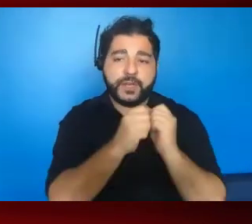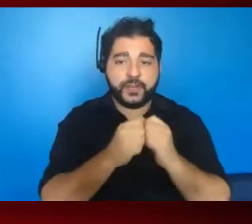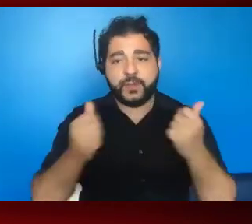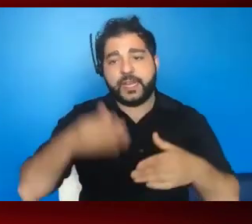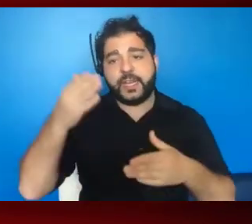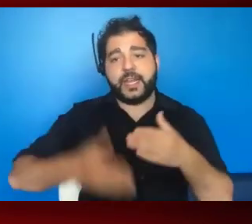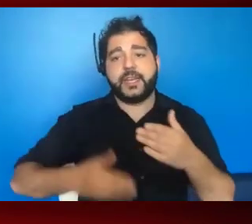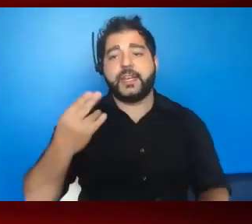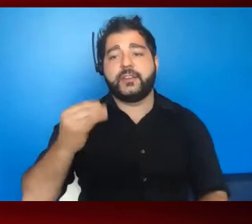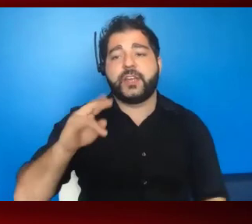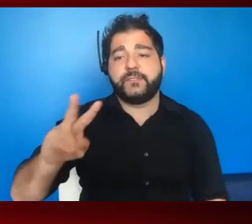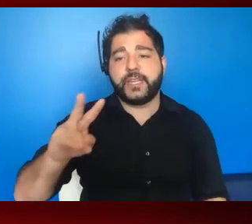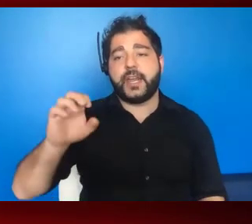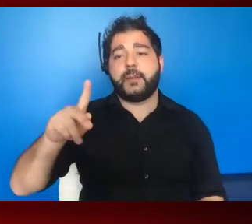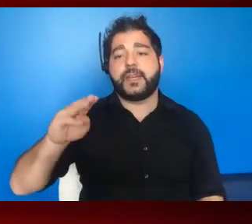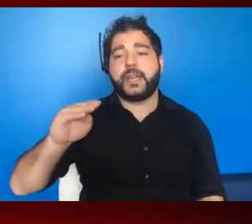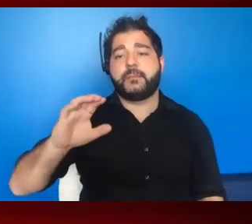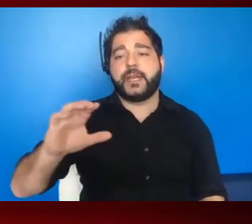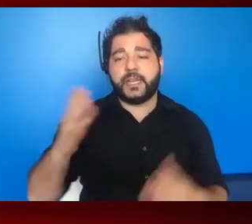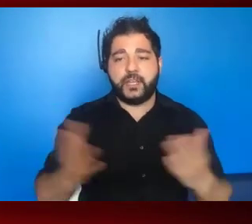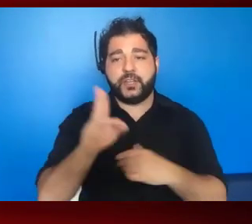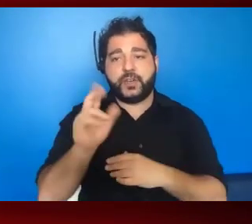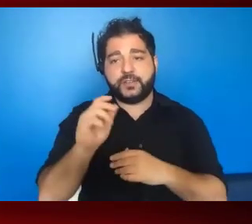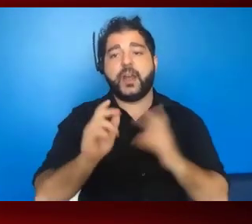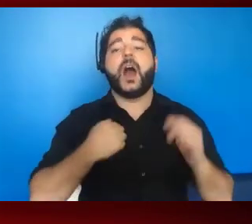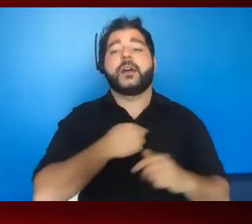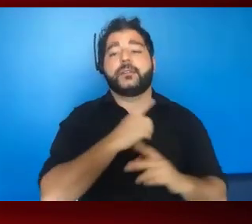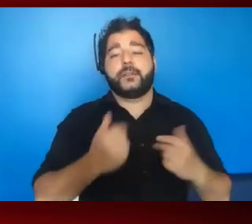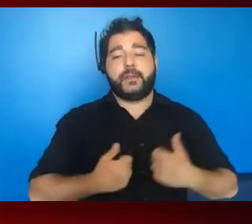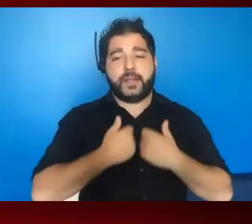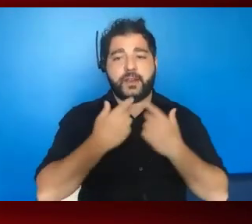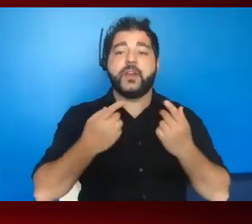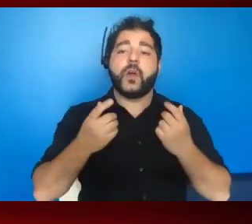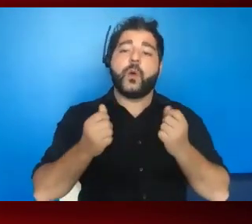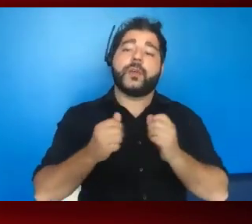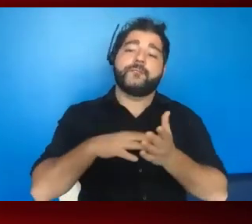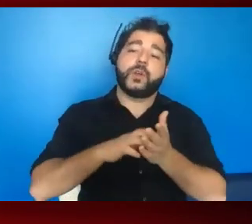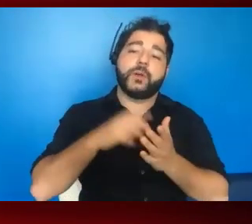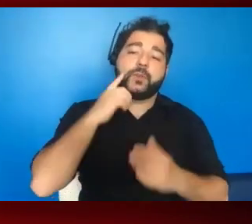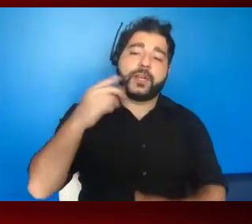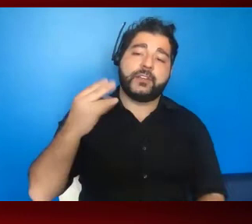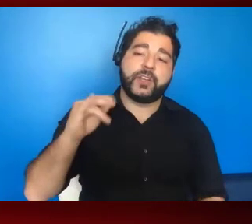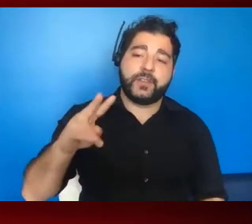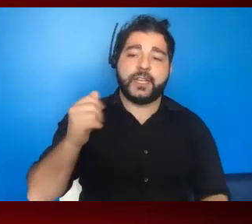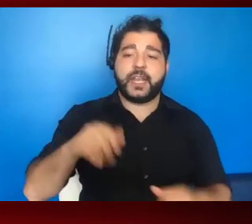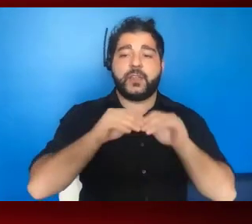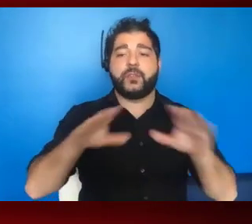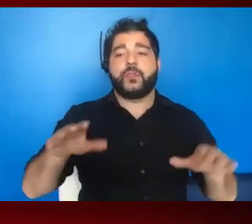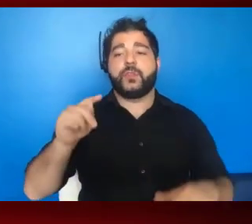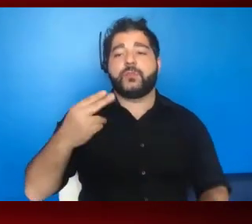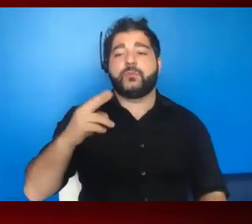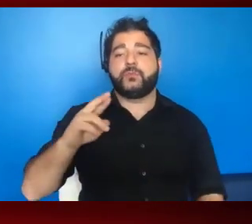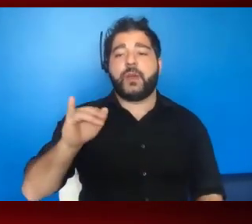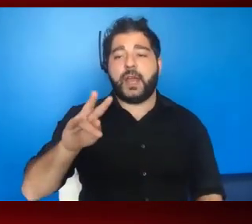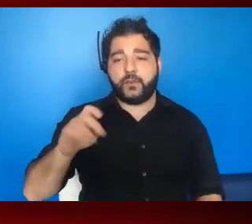epidemic in the U.S. and ensure that those of us living with and most vulnerable to HIV can thrive. So with that, we do